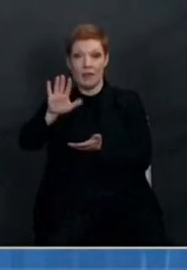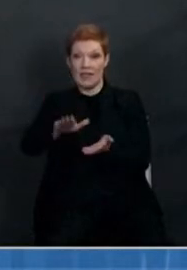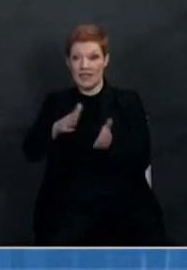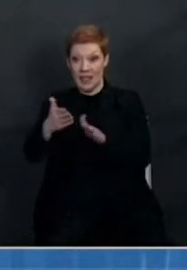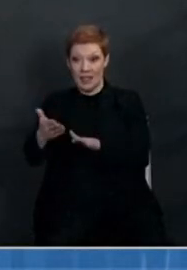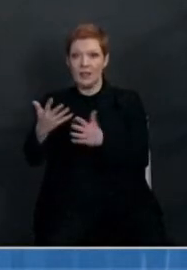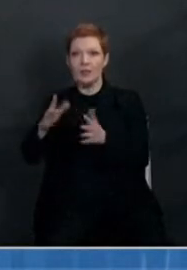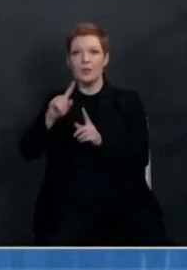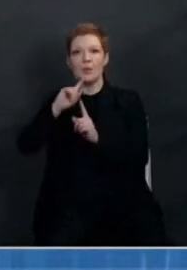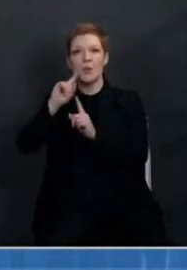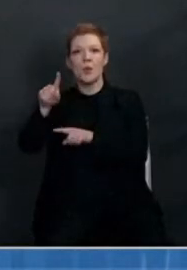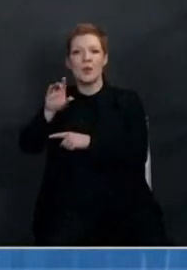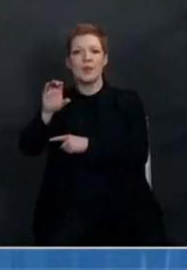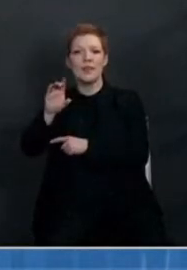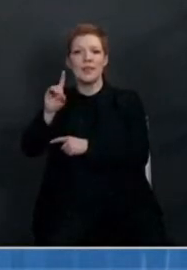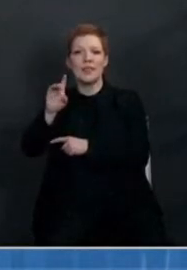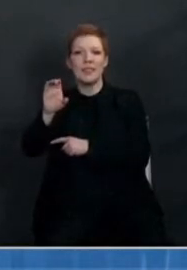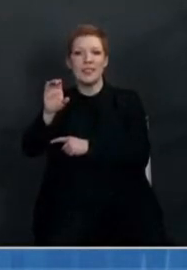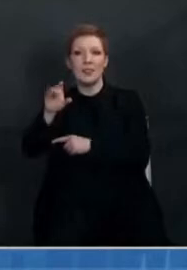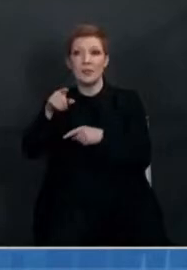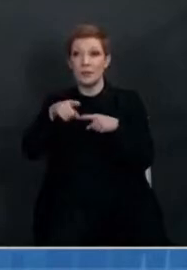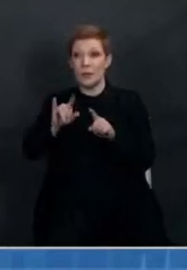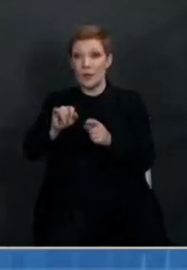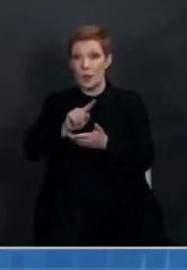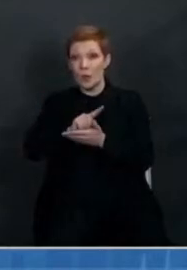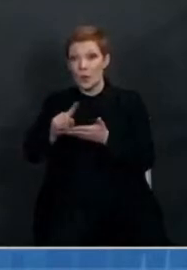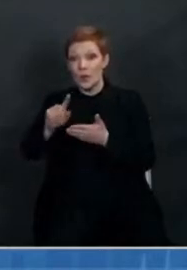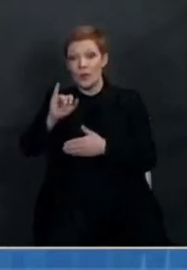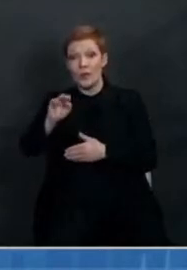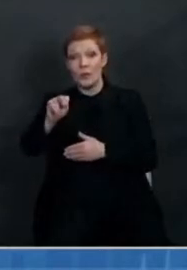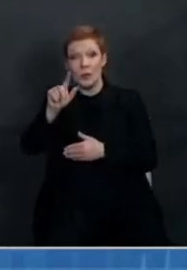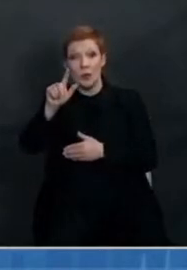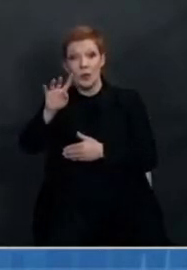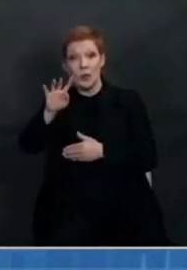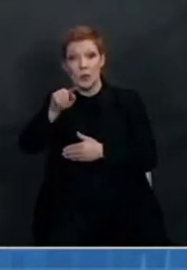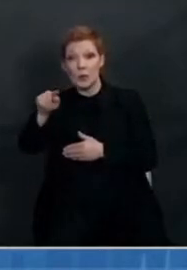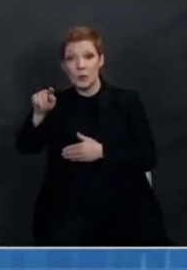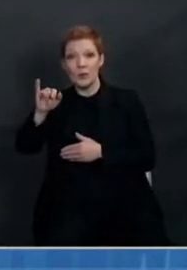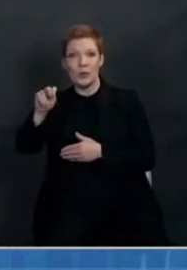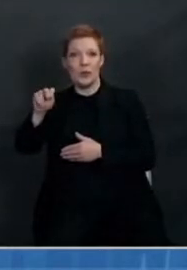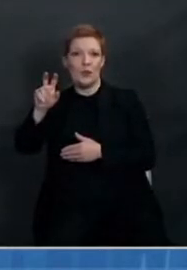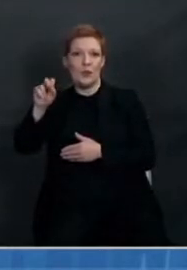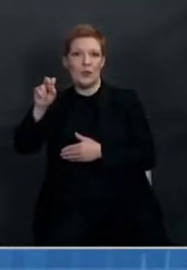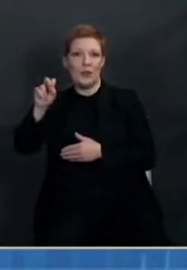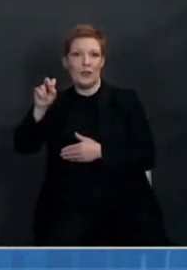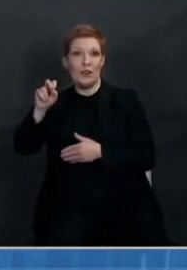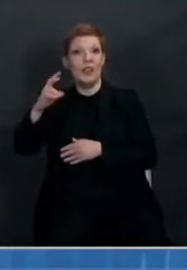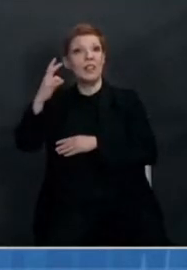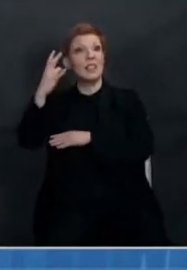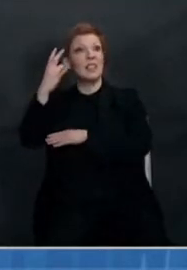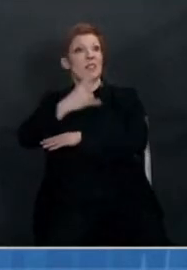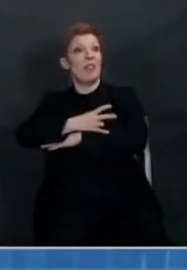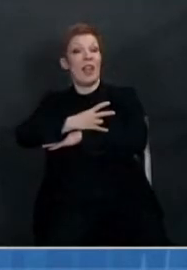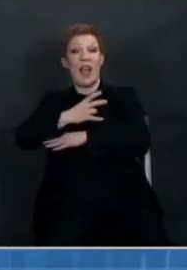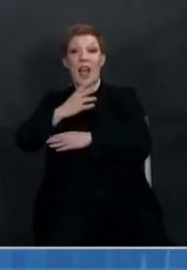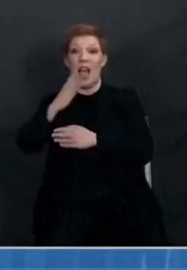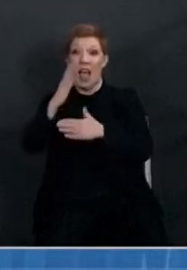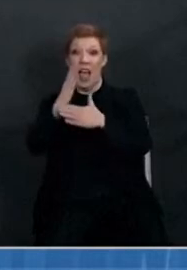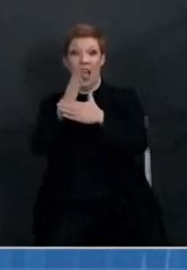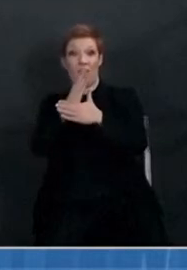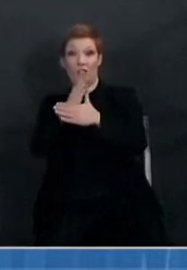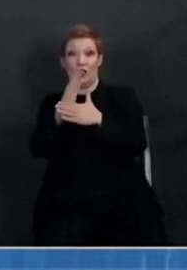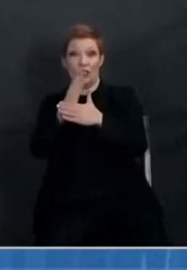reported to the CDC. During the week of January 24th to January 30th, the seven-day average of deaths